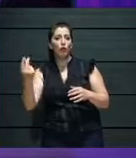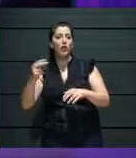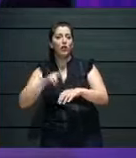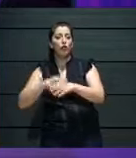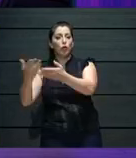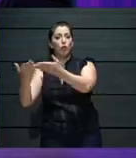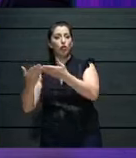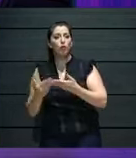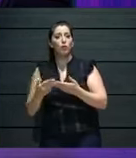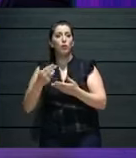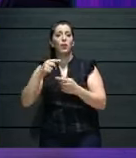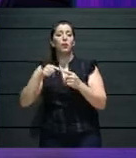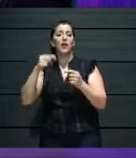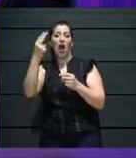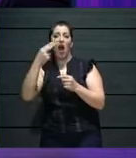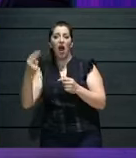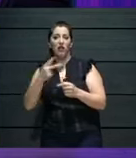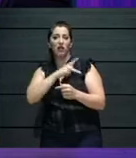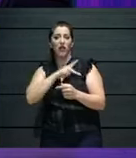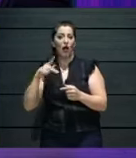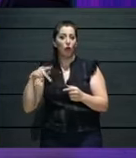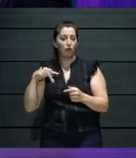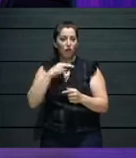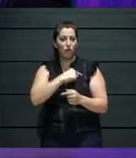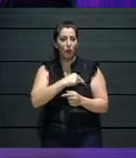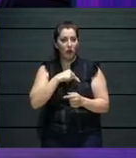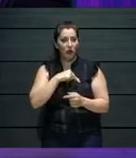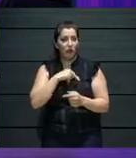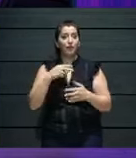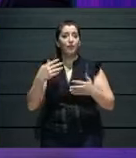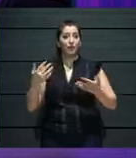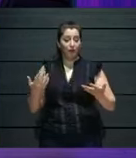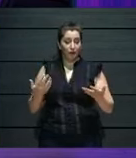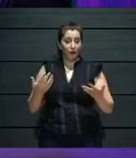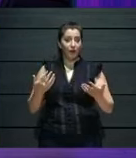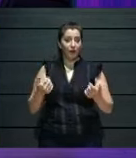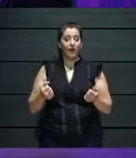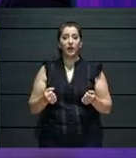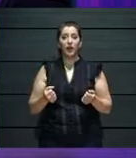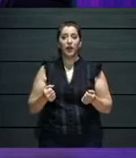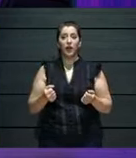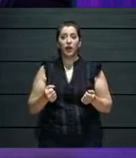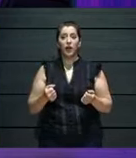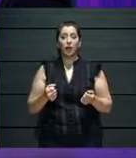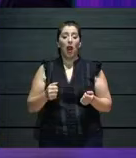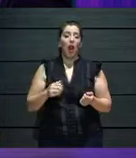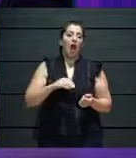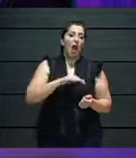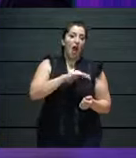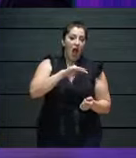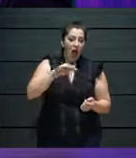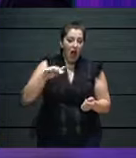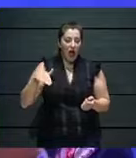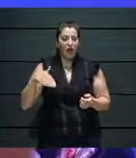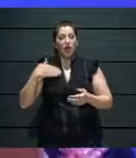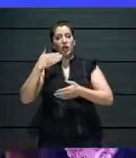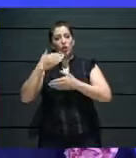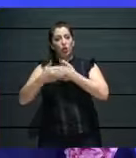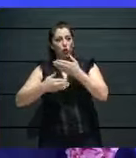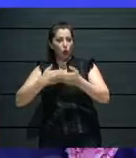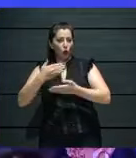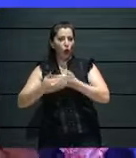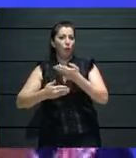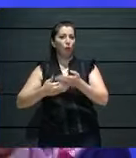I might interrupt here. We still encourage that. Even though there is the financial support from Arts Council. still